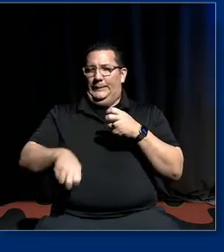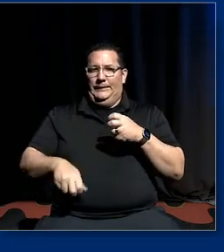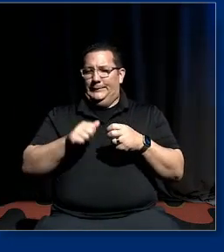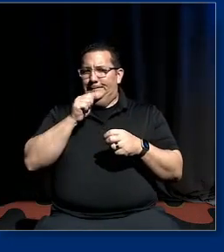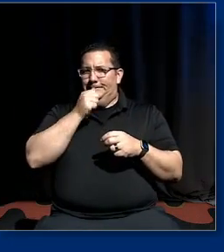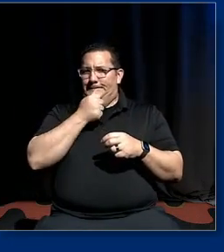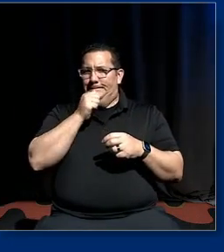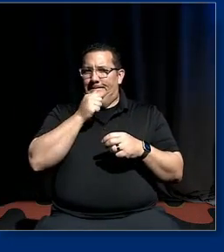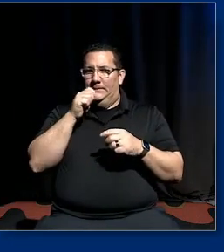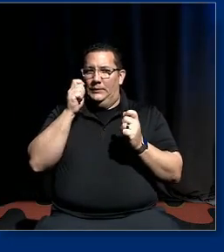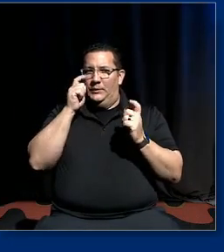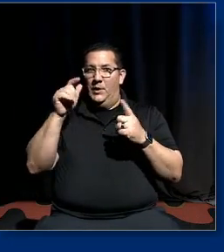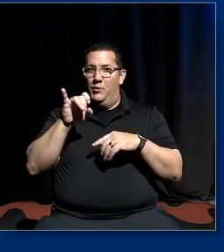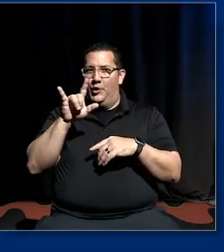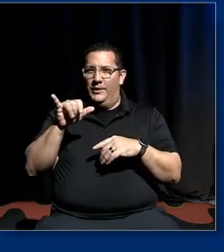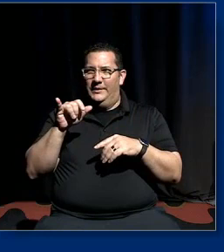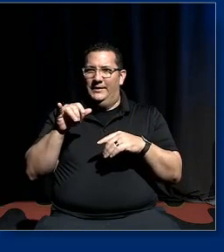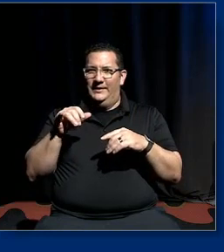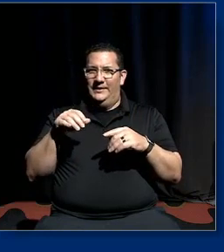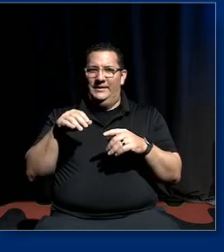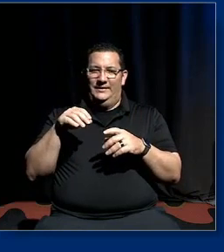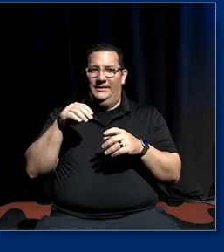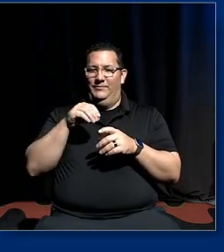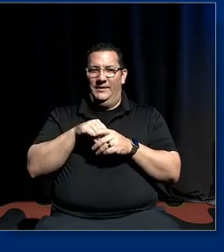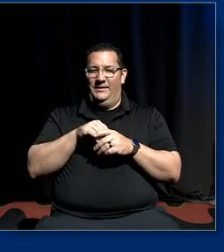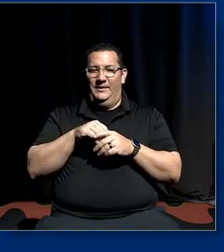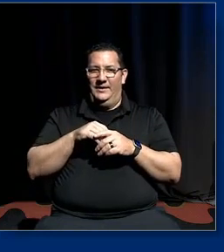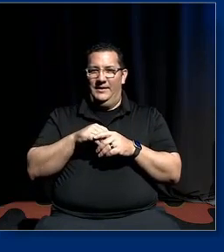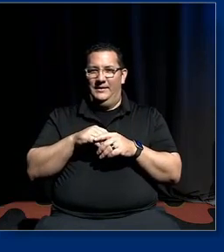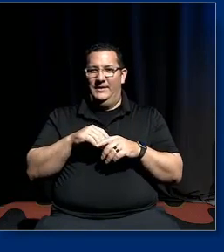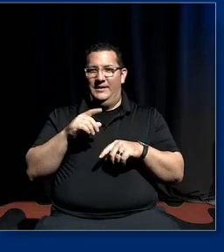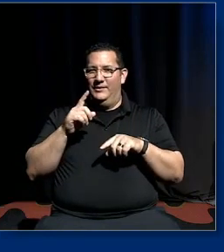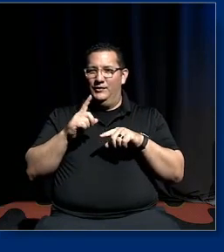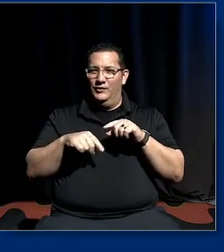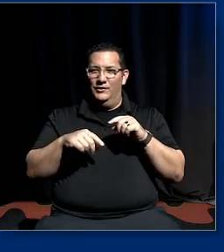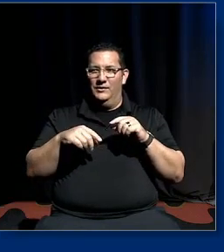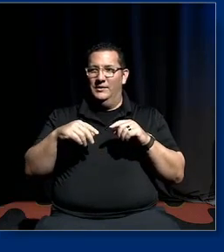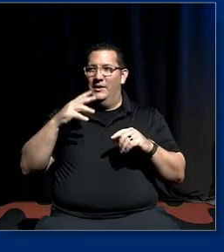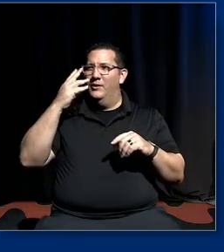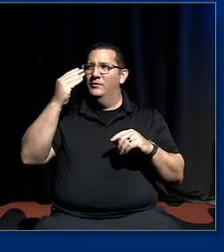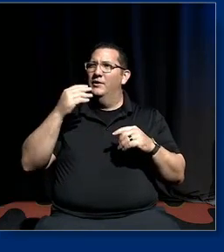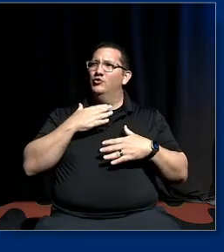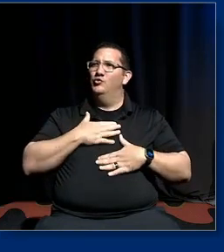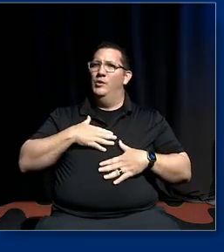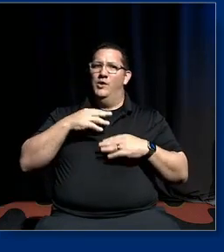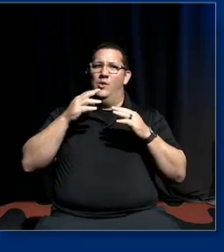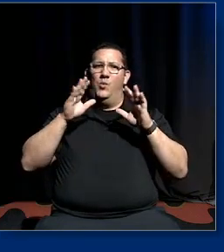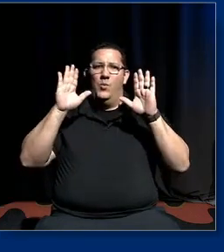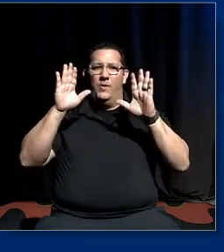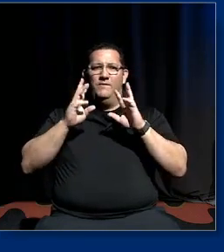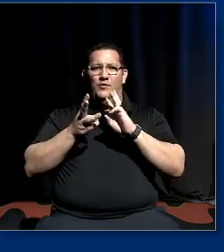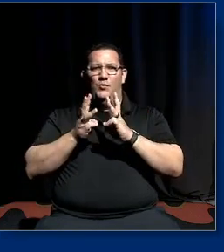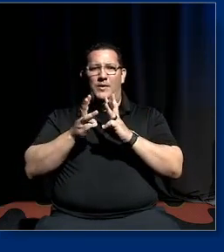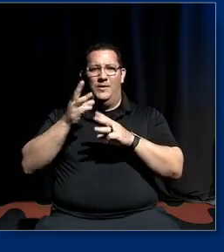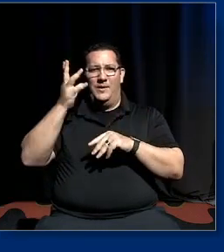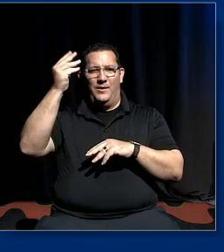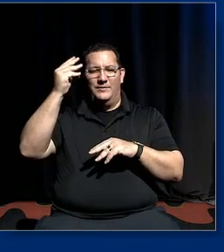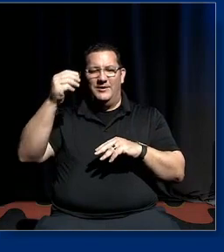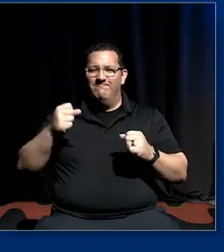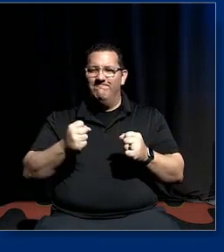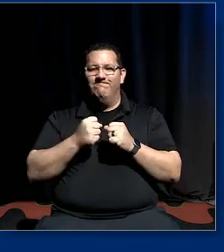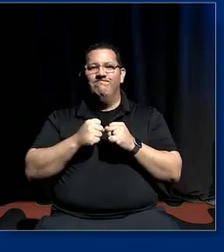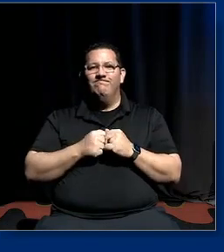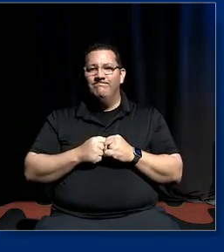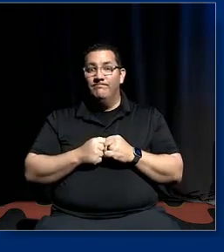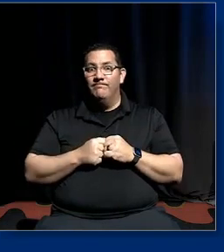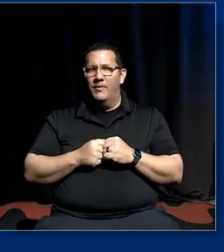early and and being inside um and not getting to enjoy this wonderful wonderful weather and day today um what a